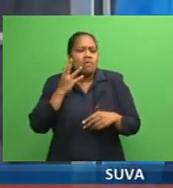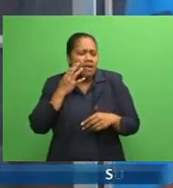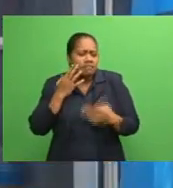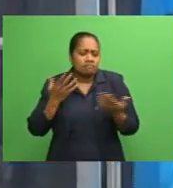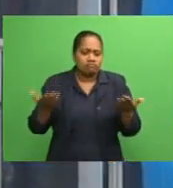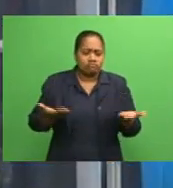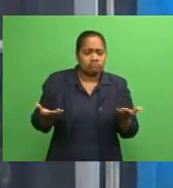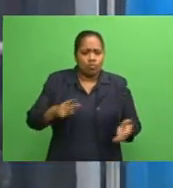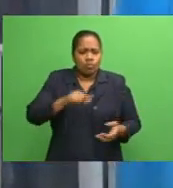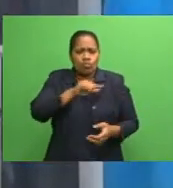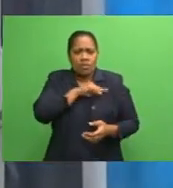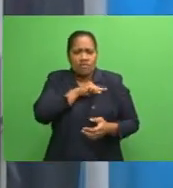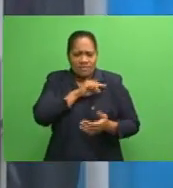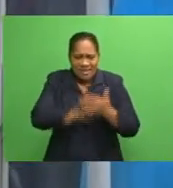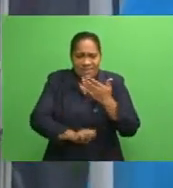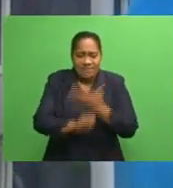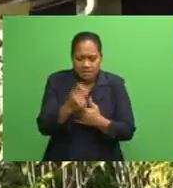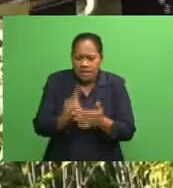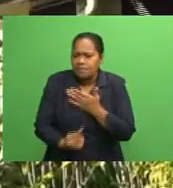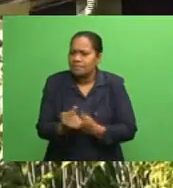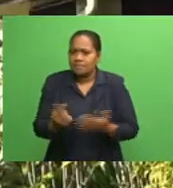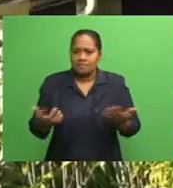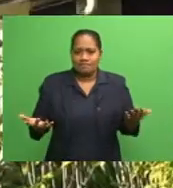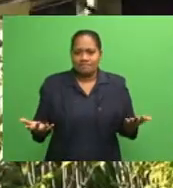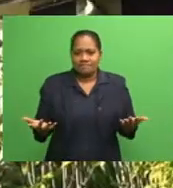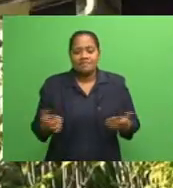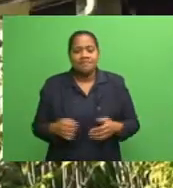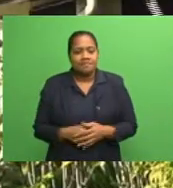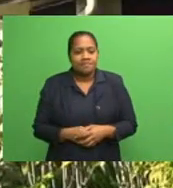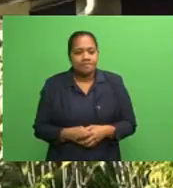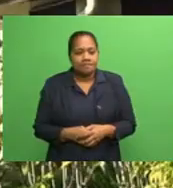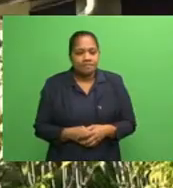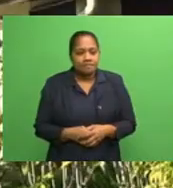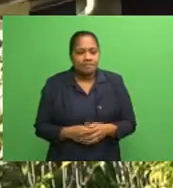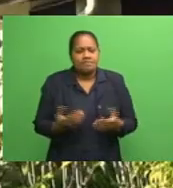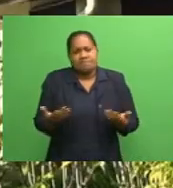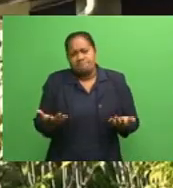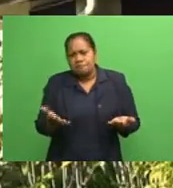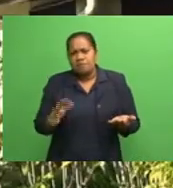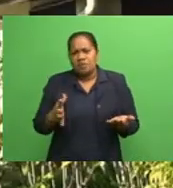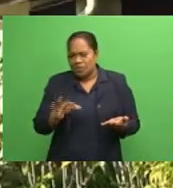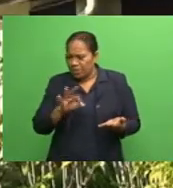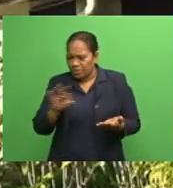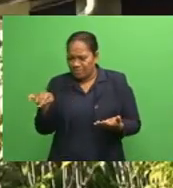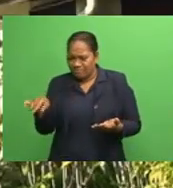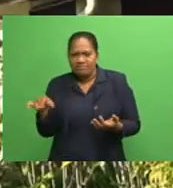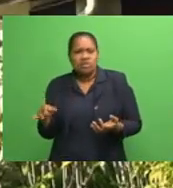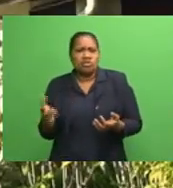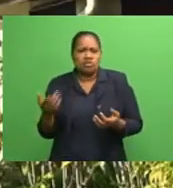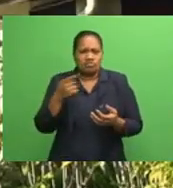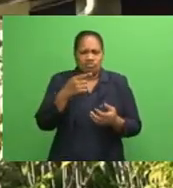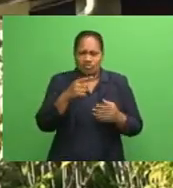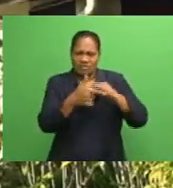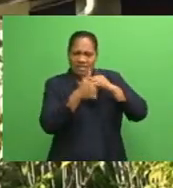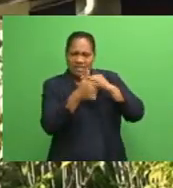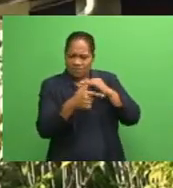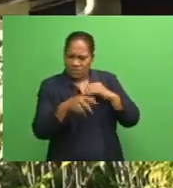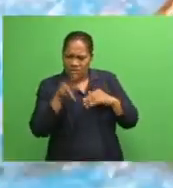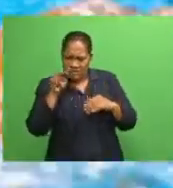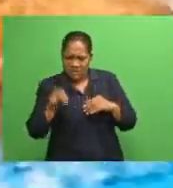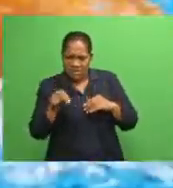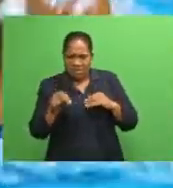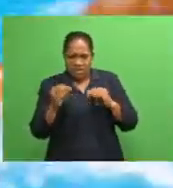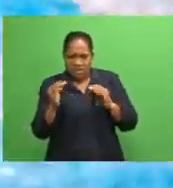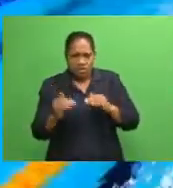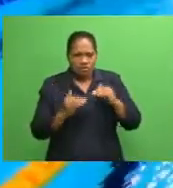events will be held. Pitting their skills against each other here may not get them to that level where they need to cross the line to get to